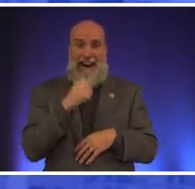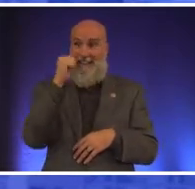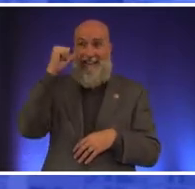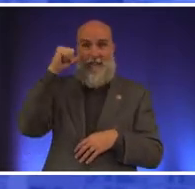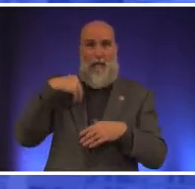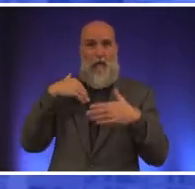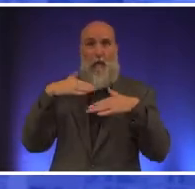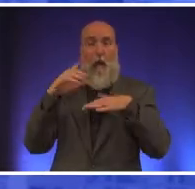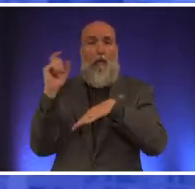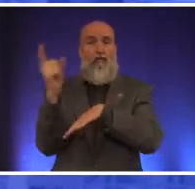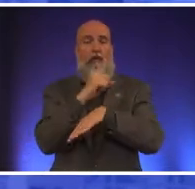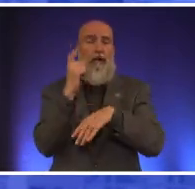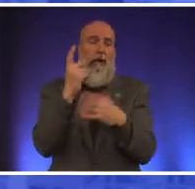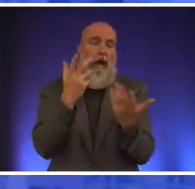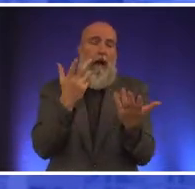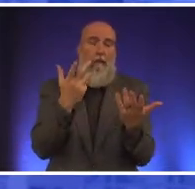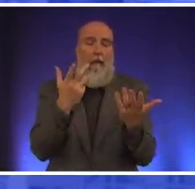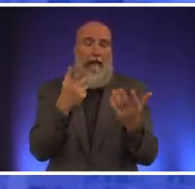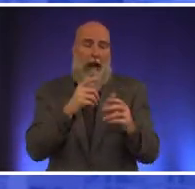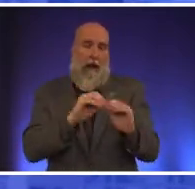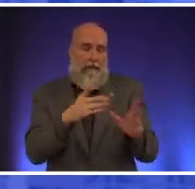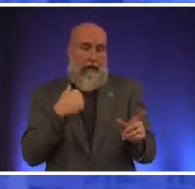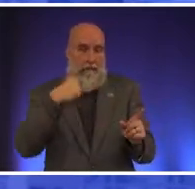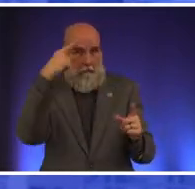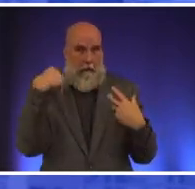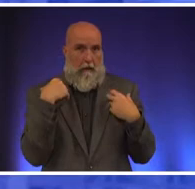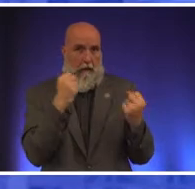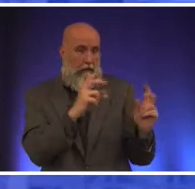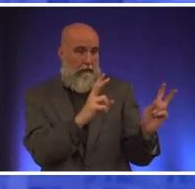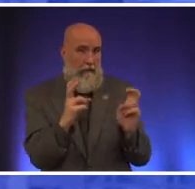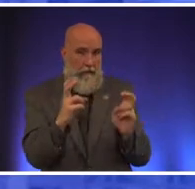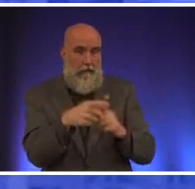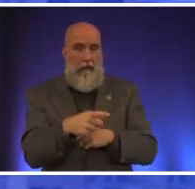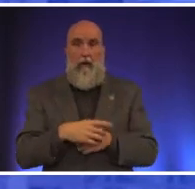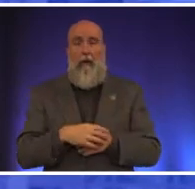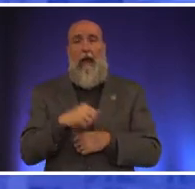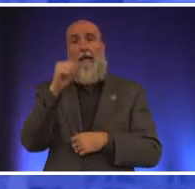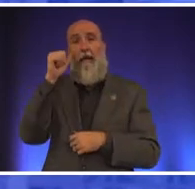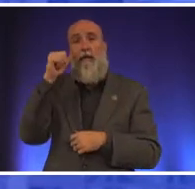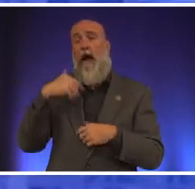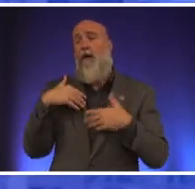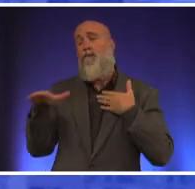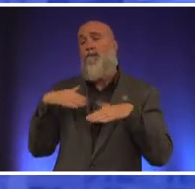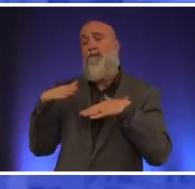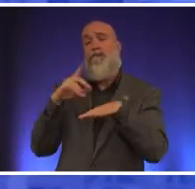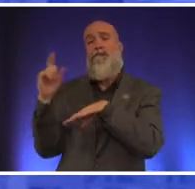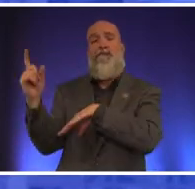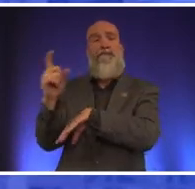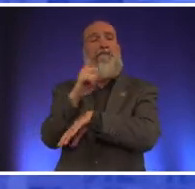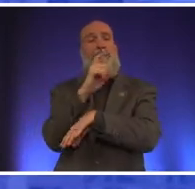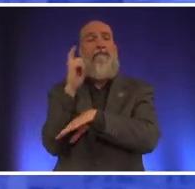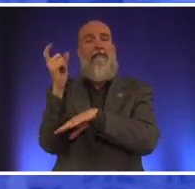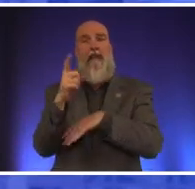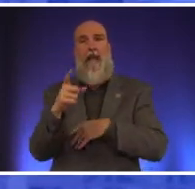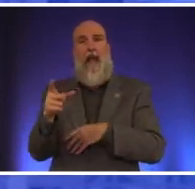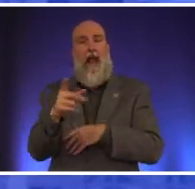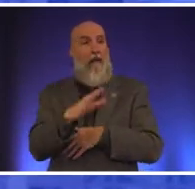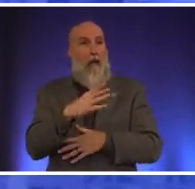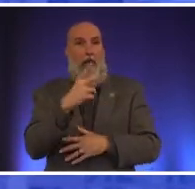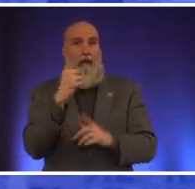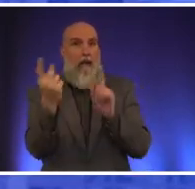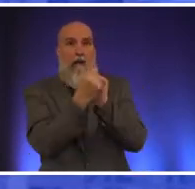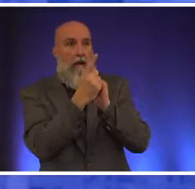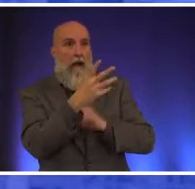they were clearly having a mental health episode i was just talking to someone yesterday i was block walking uh and they said i'm so glad to see you